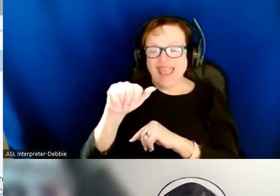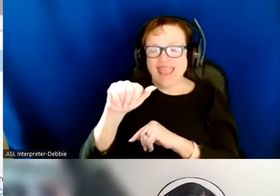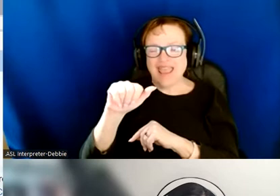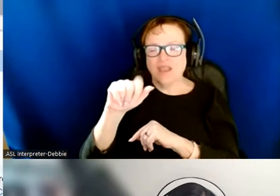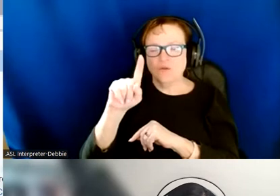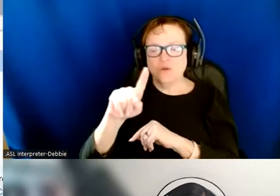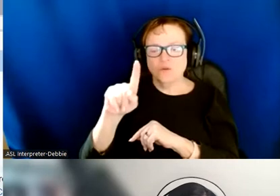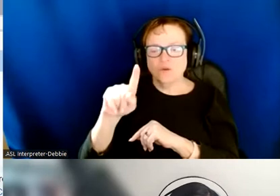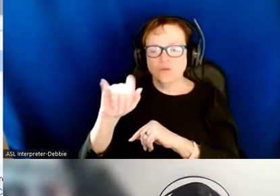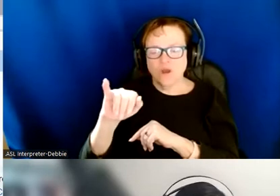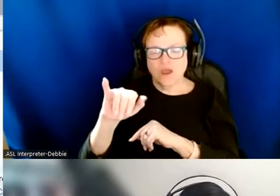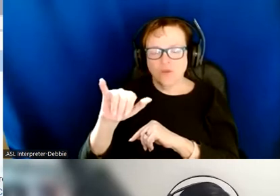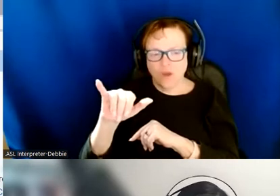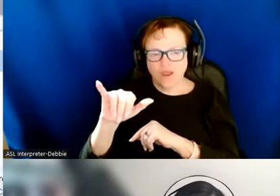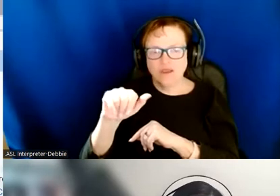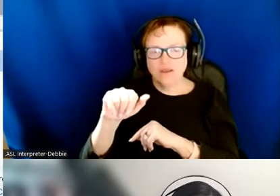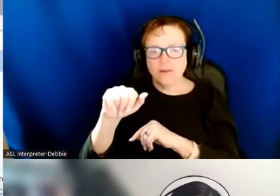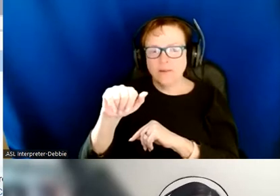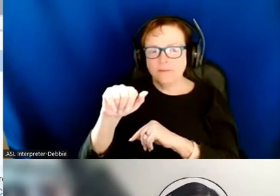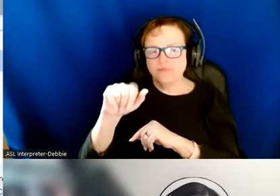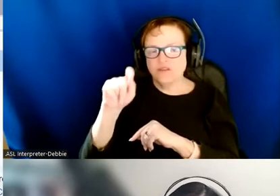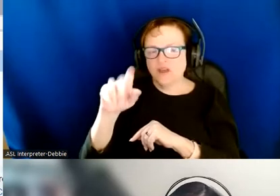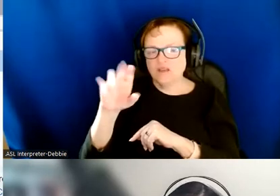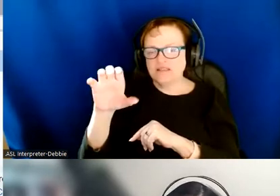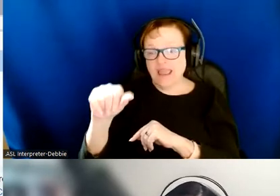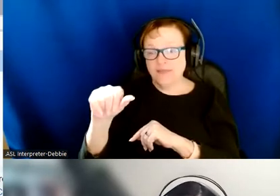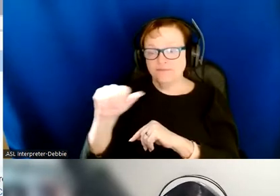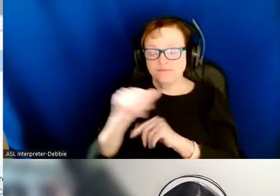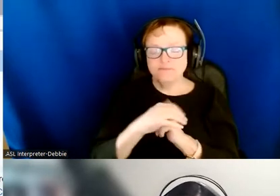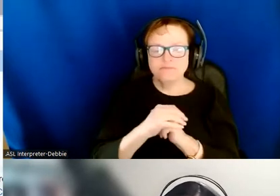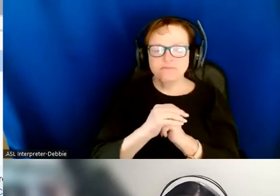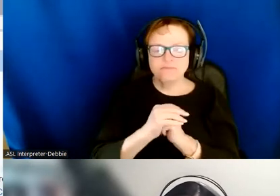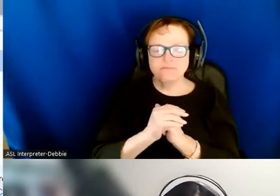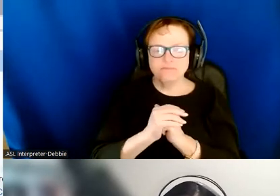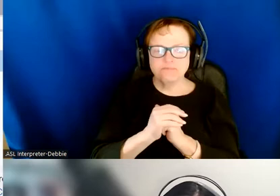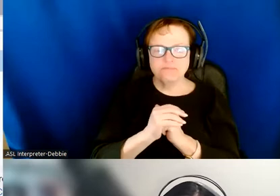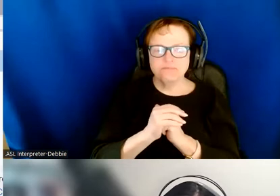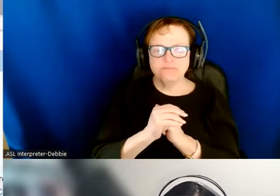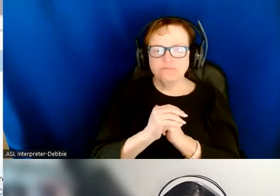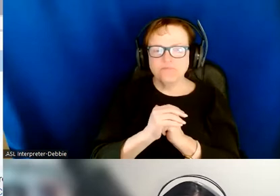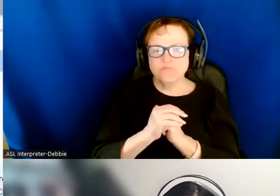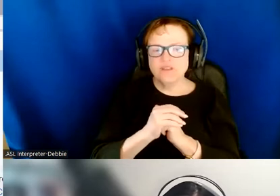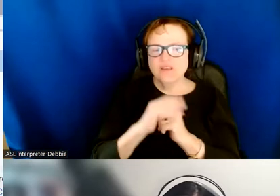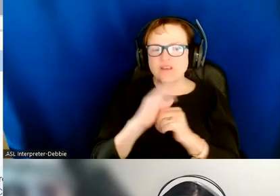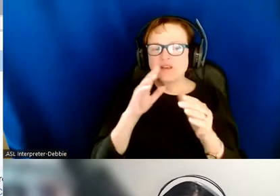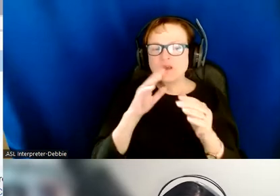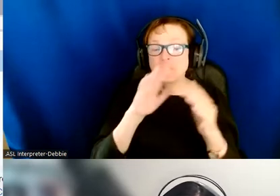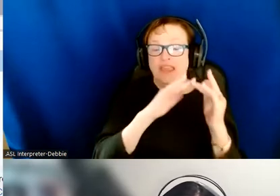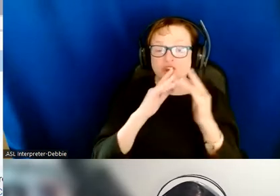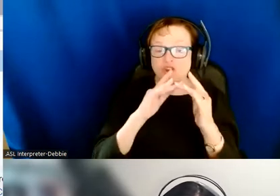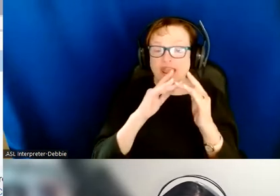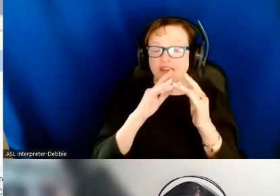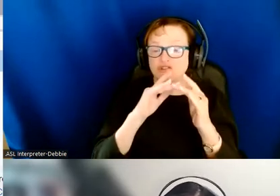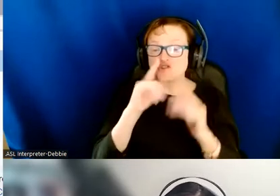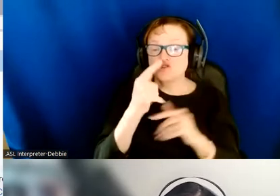dot mc g i l l dot ca and under the heading image making internet graphics accessible through rich touch